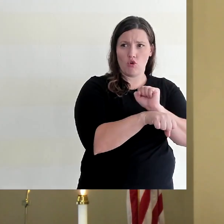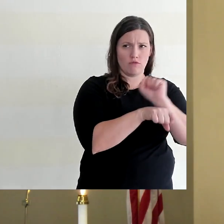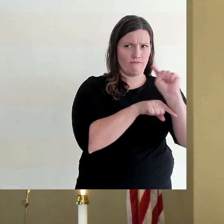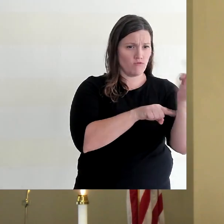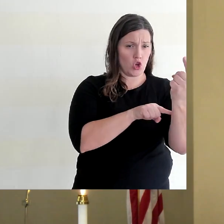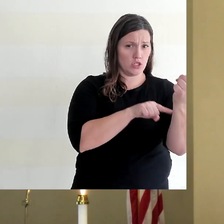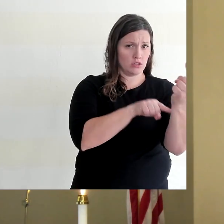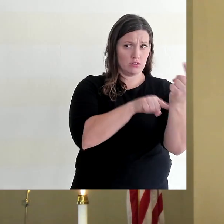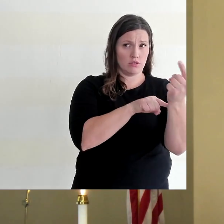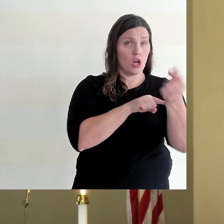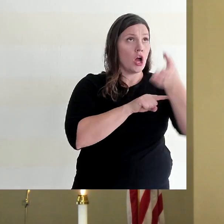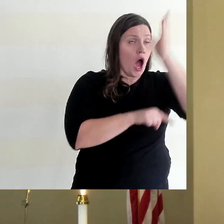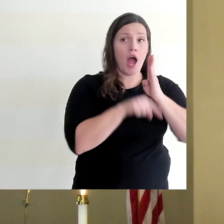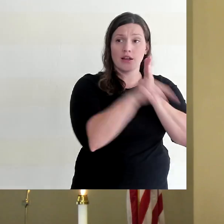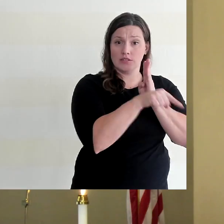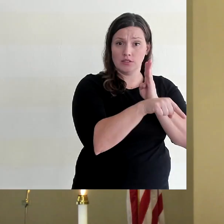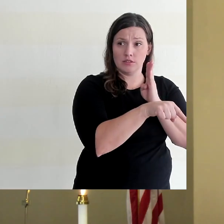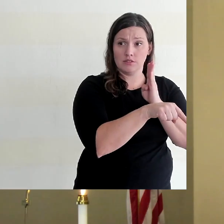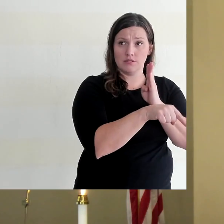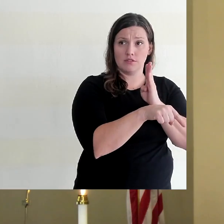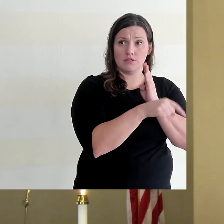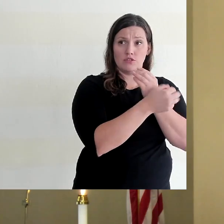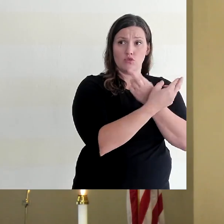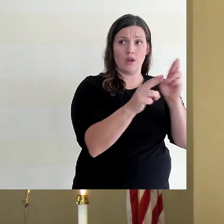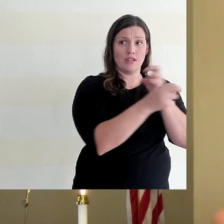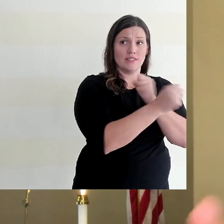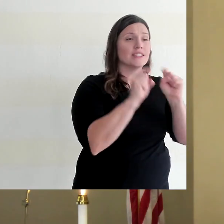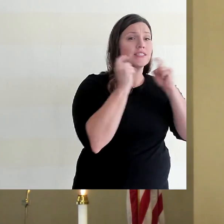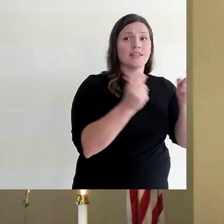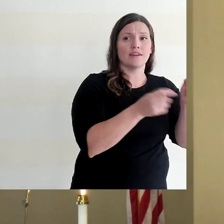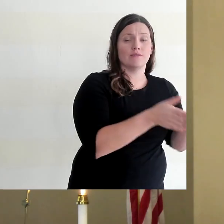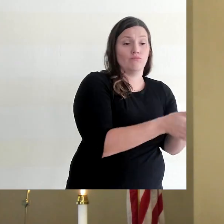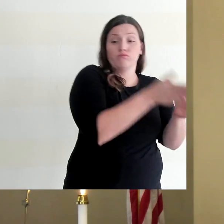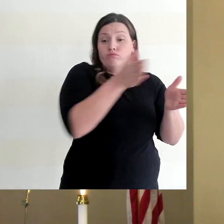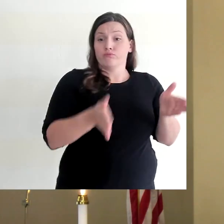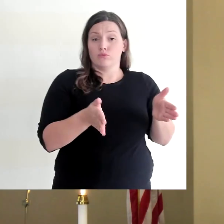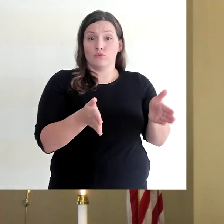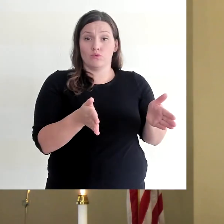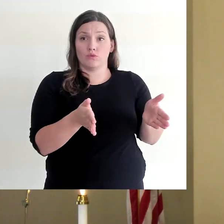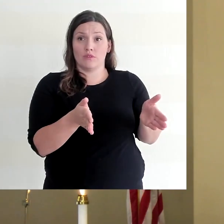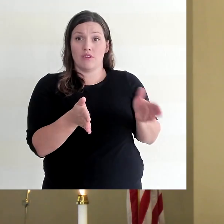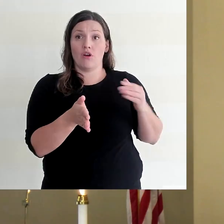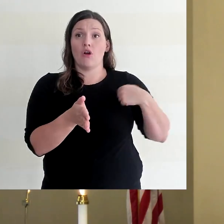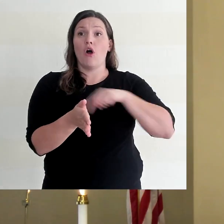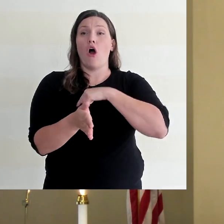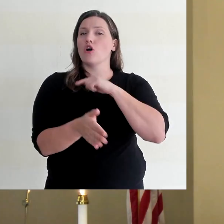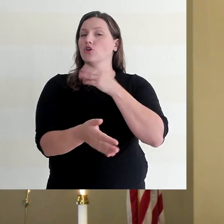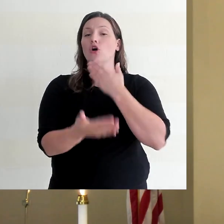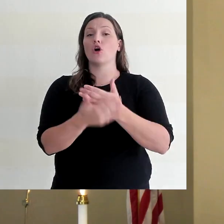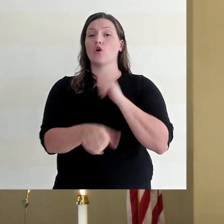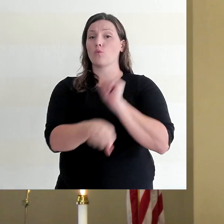us from our sin, and then we respond with our good works.